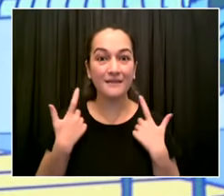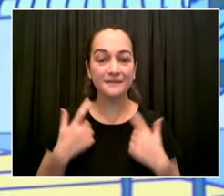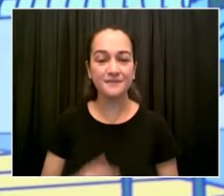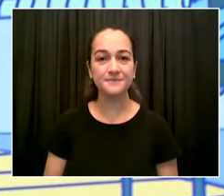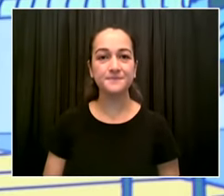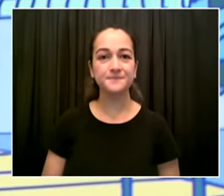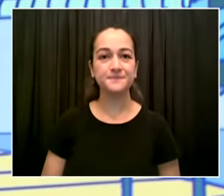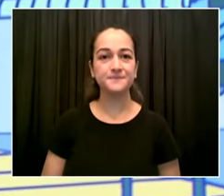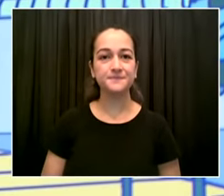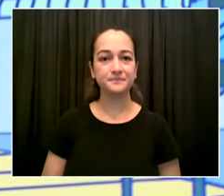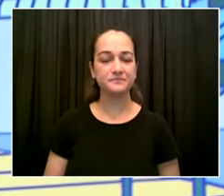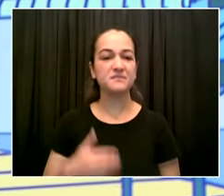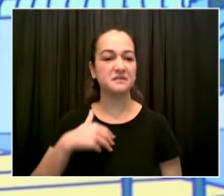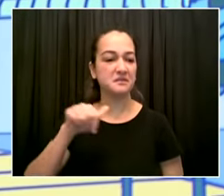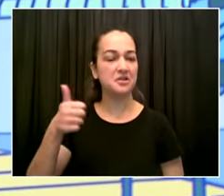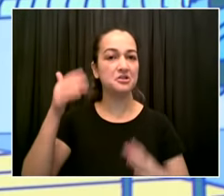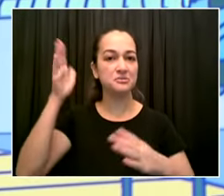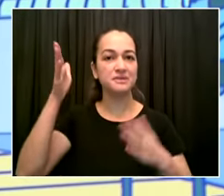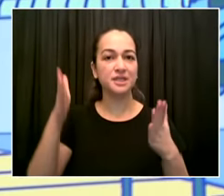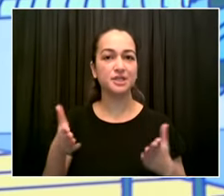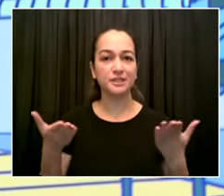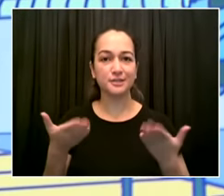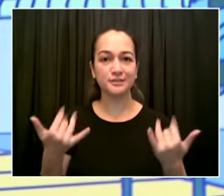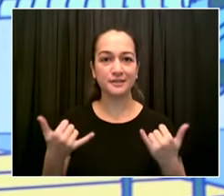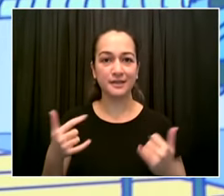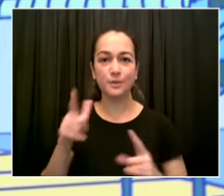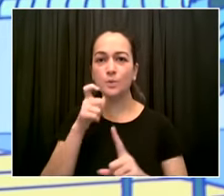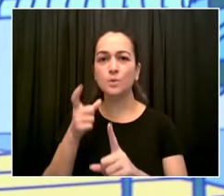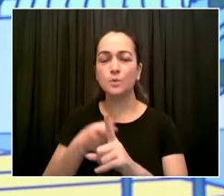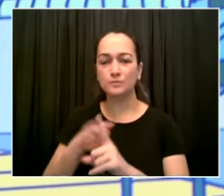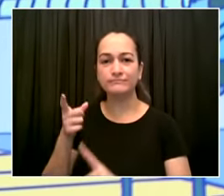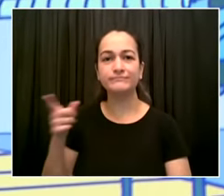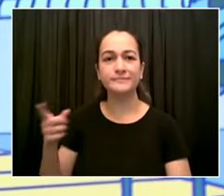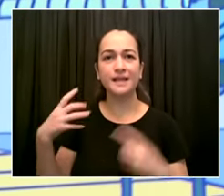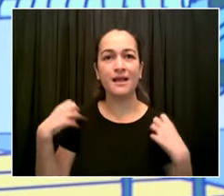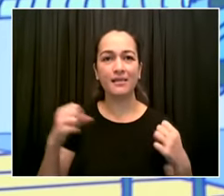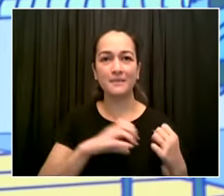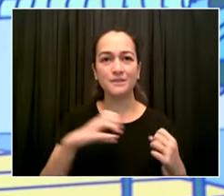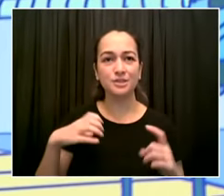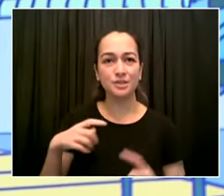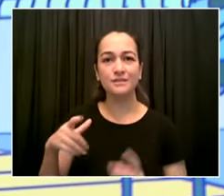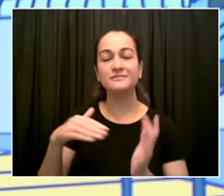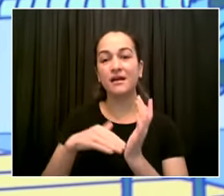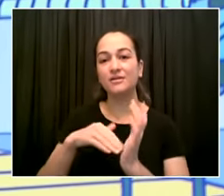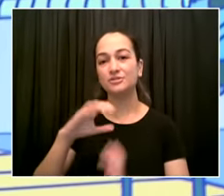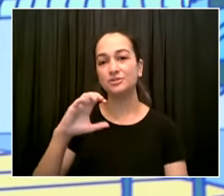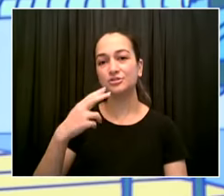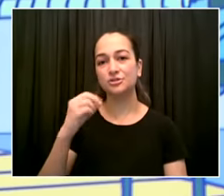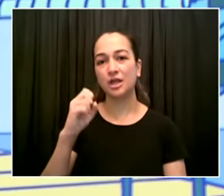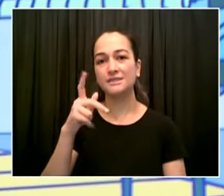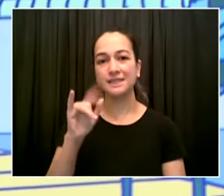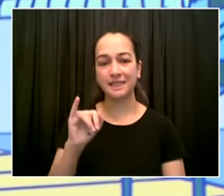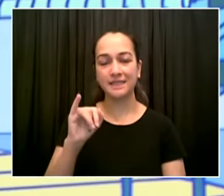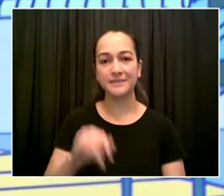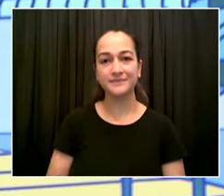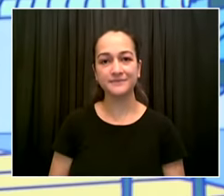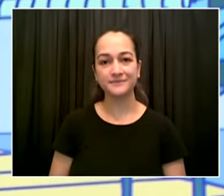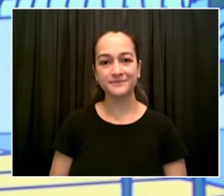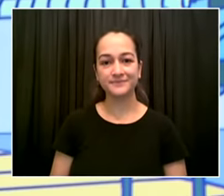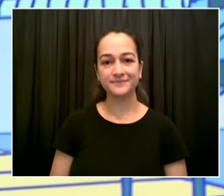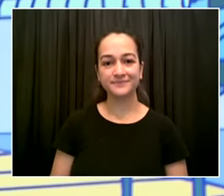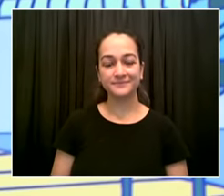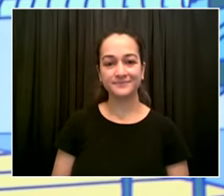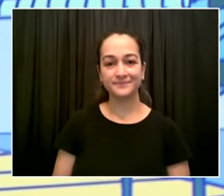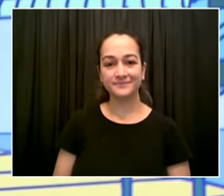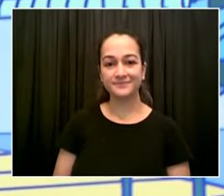with great gratitude dr dave choxy thank you so much mr mayor and yes we took an